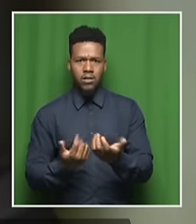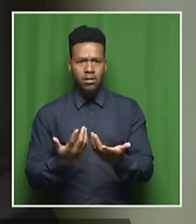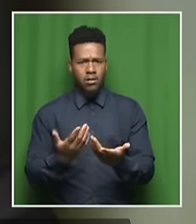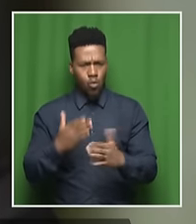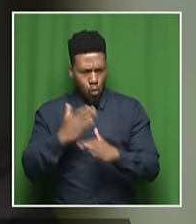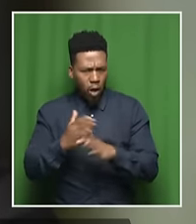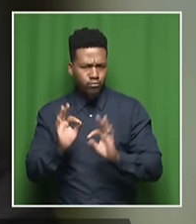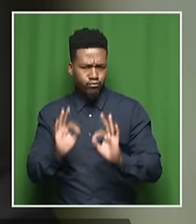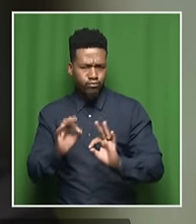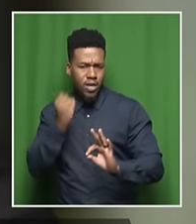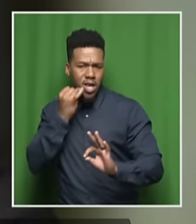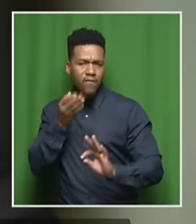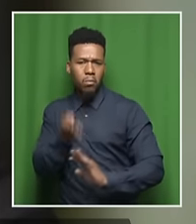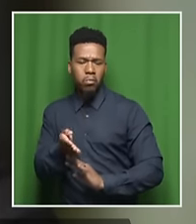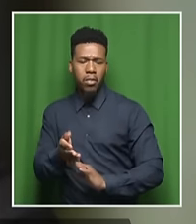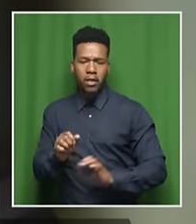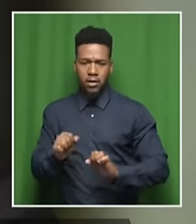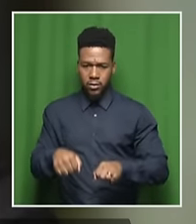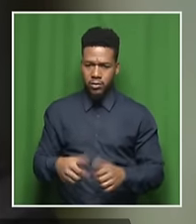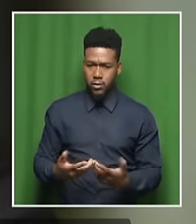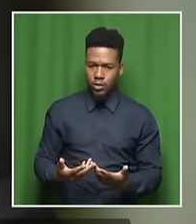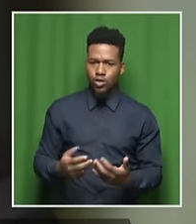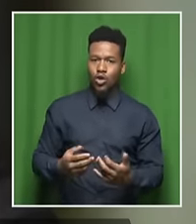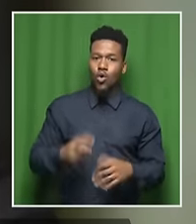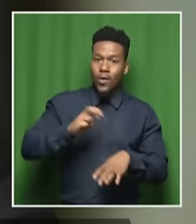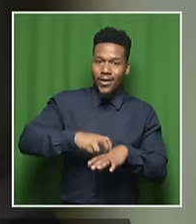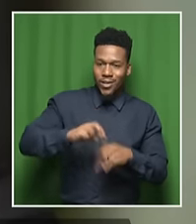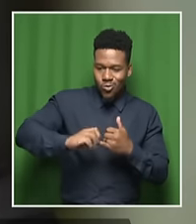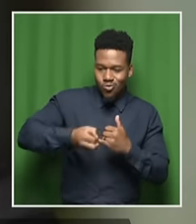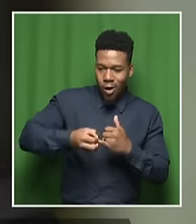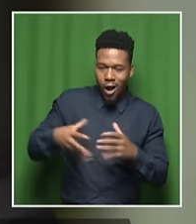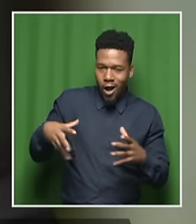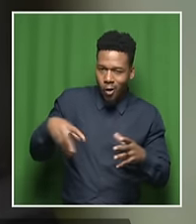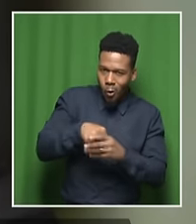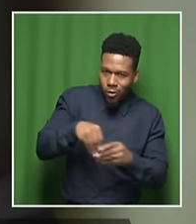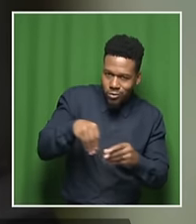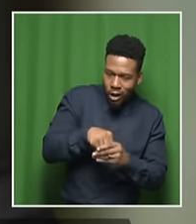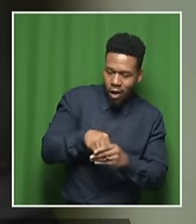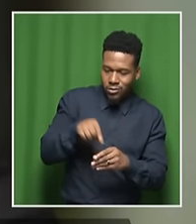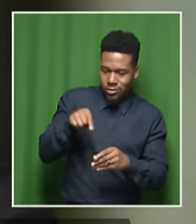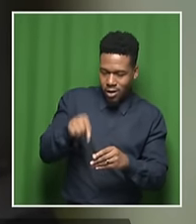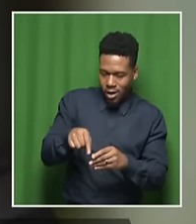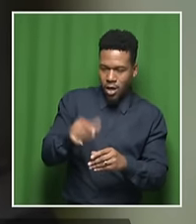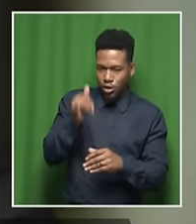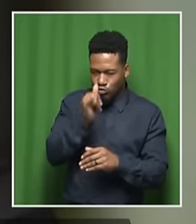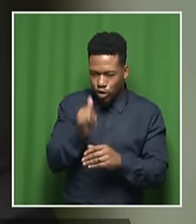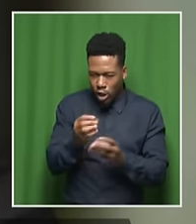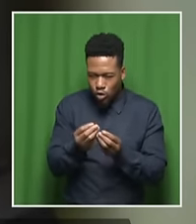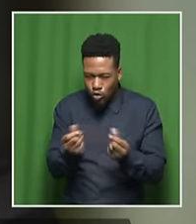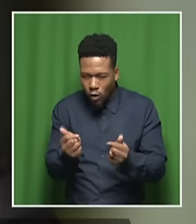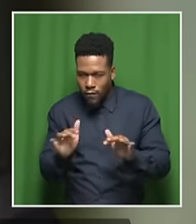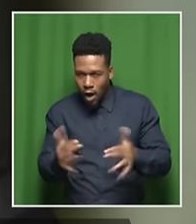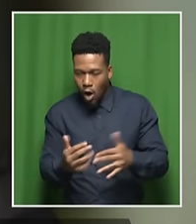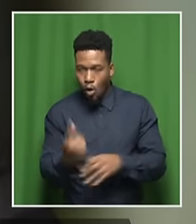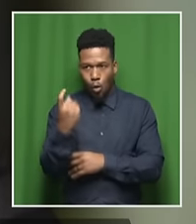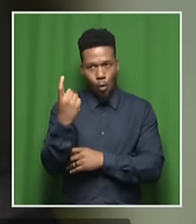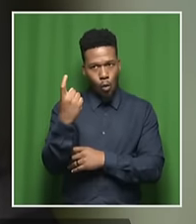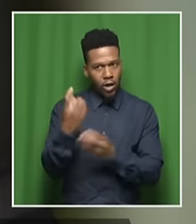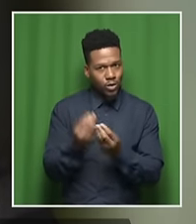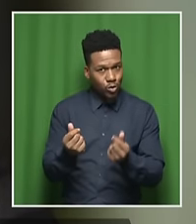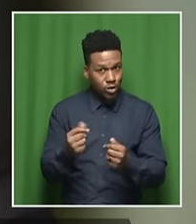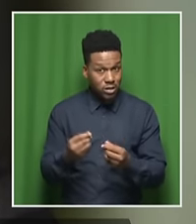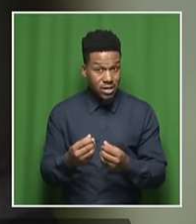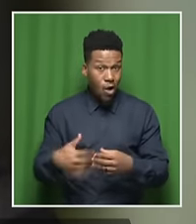we need to put solutions in context-specific scenarios. So one solution won't meet all.